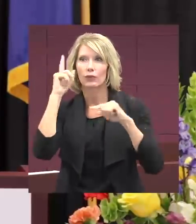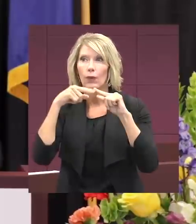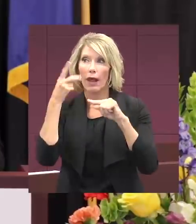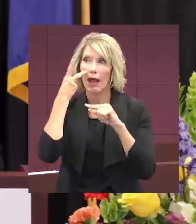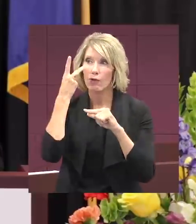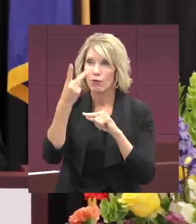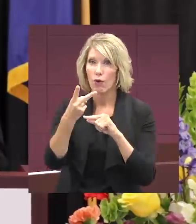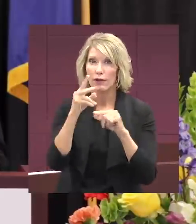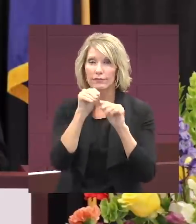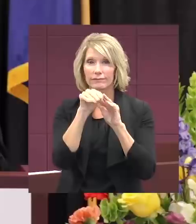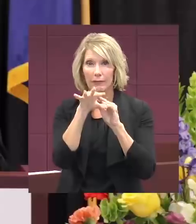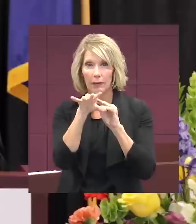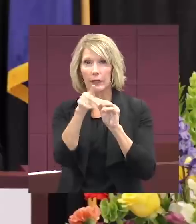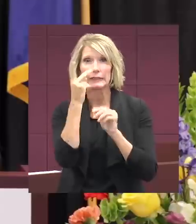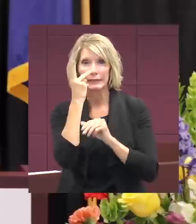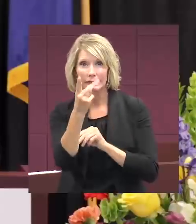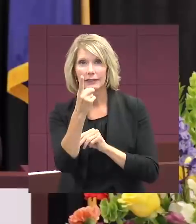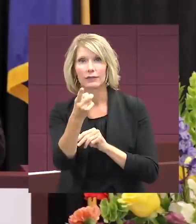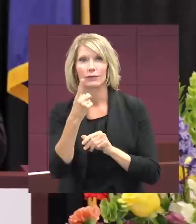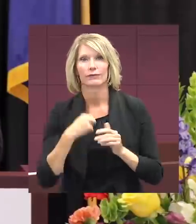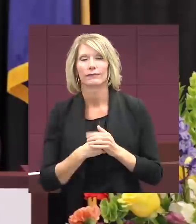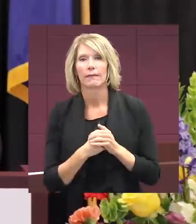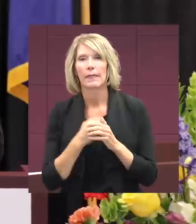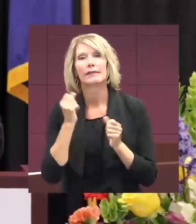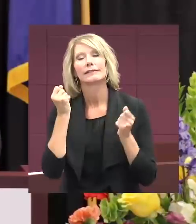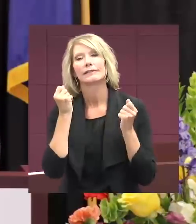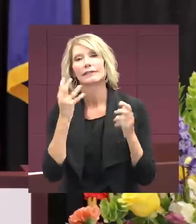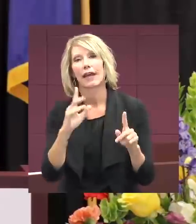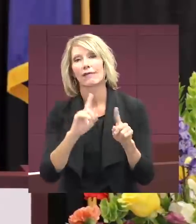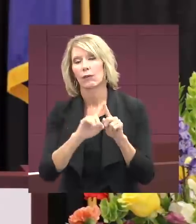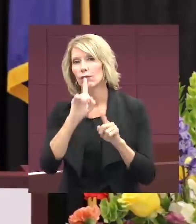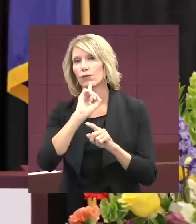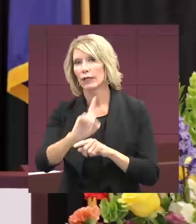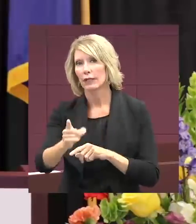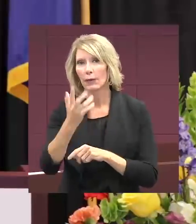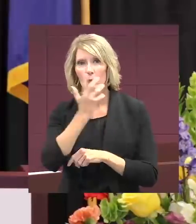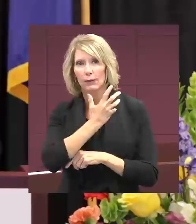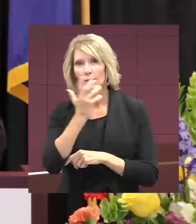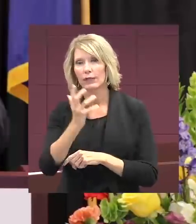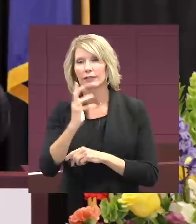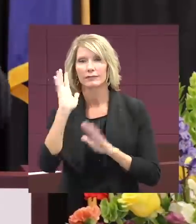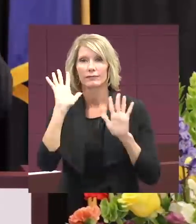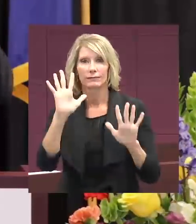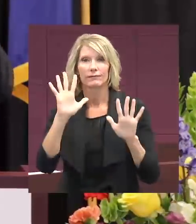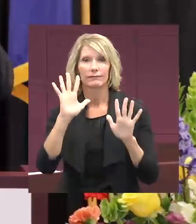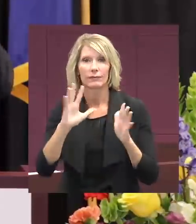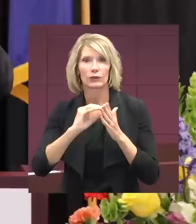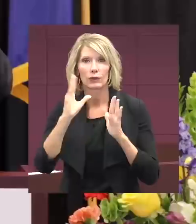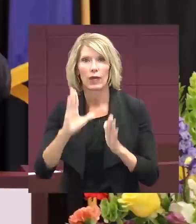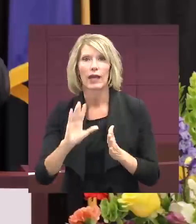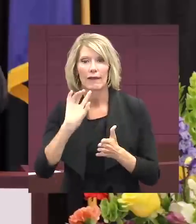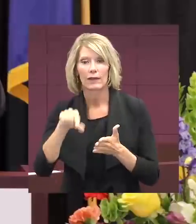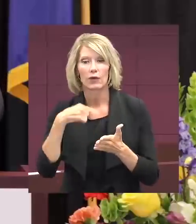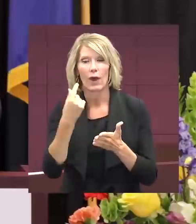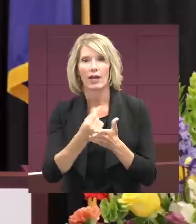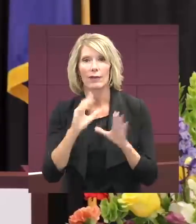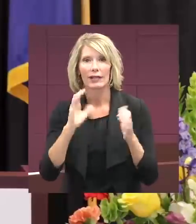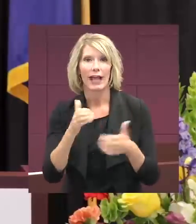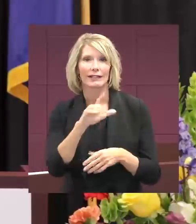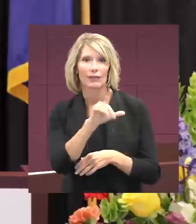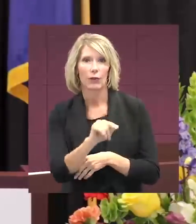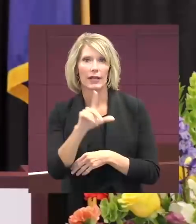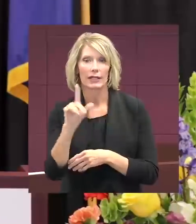this camera and know that there are several bright and shining stars in our 2020 graduating class.